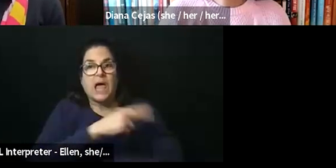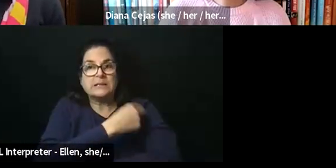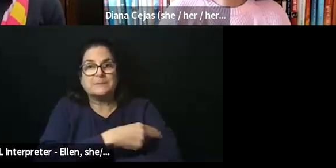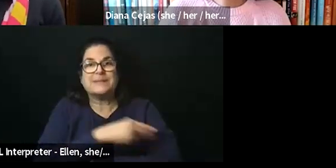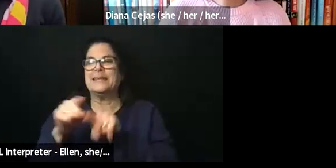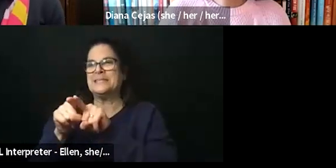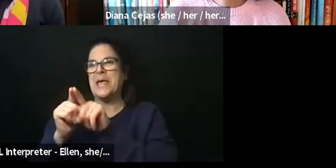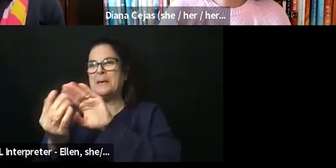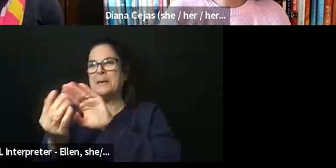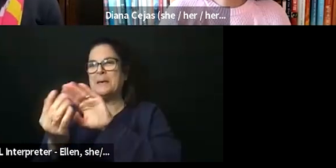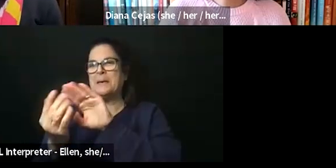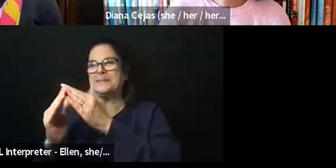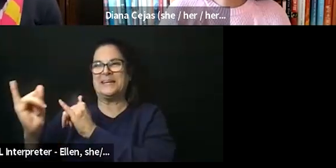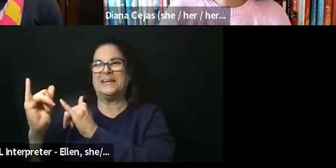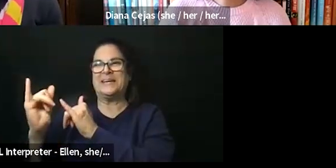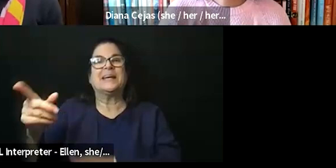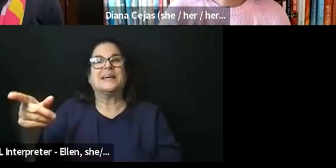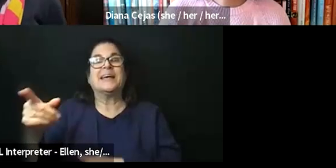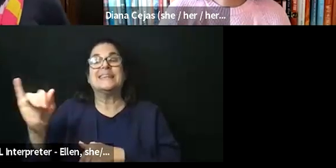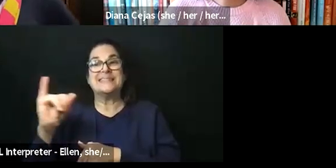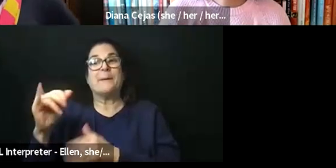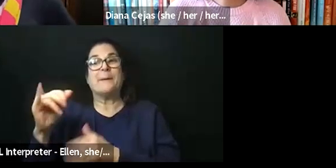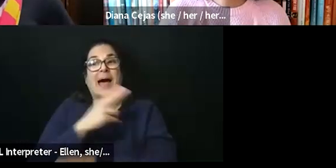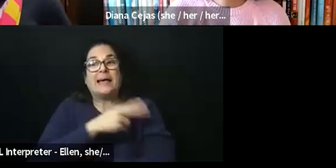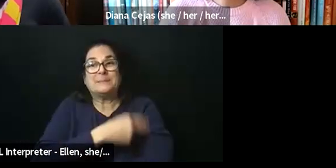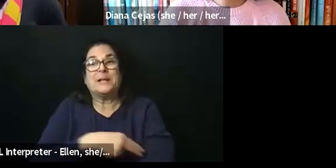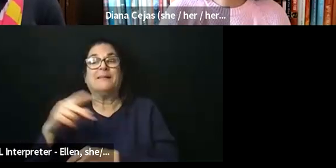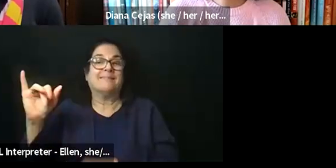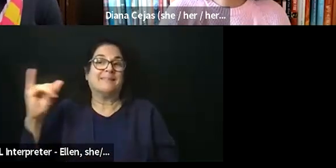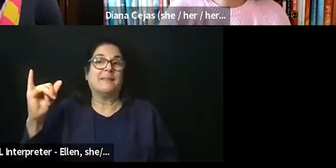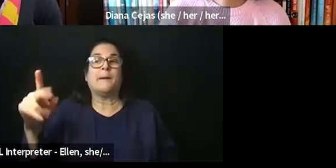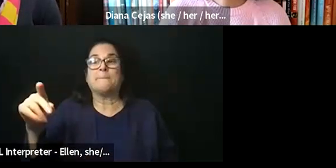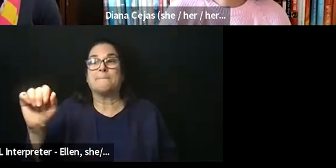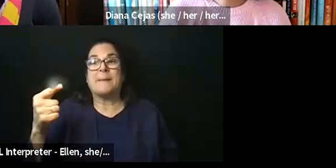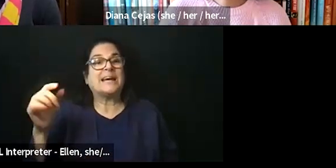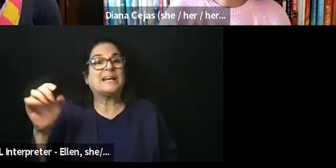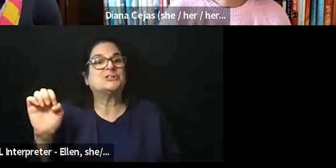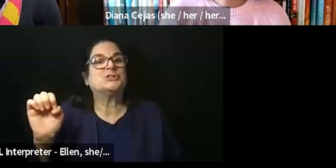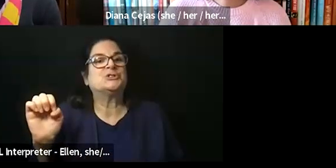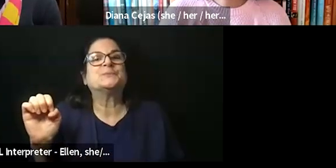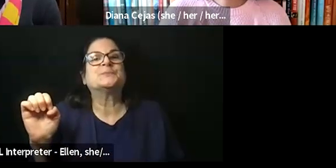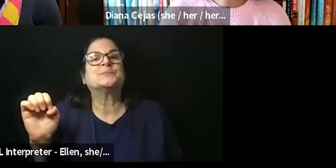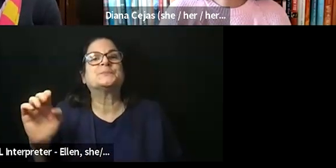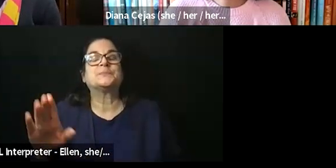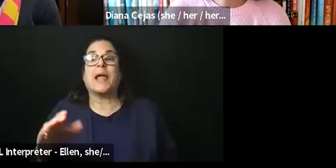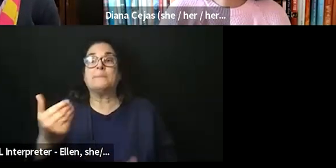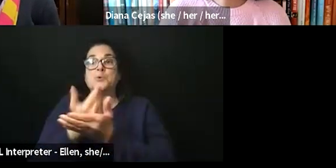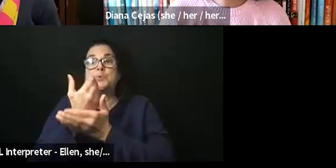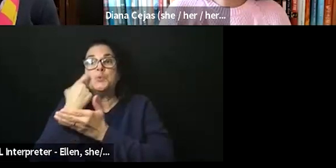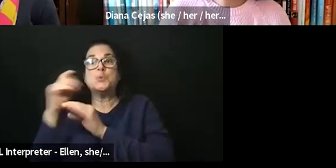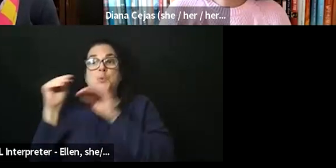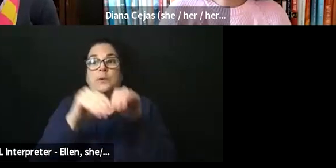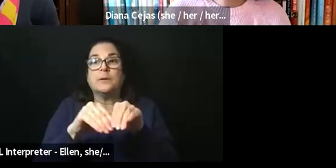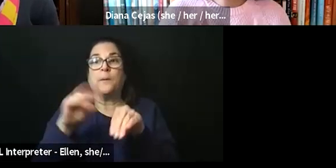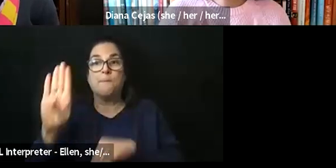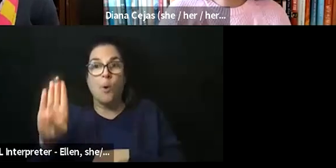neighboring hospital and same hospital at times as Paige. I'm looking forward to connecting with Paige here. I'm new to the Boston area. I am